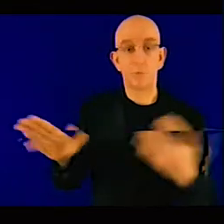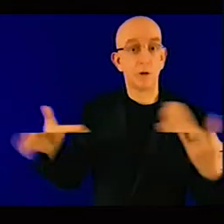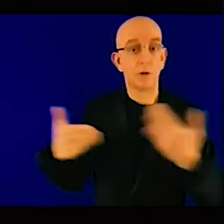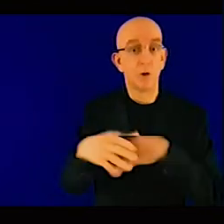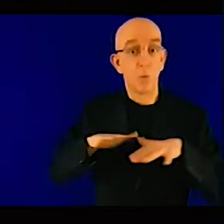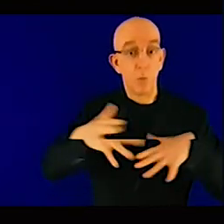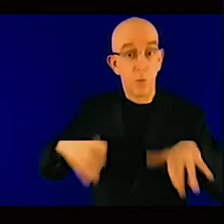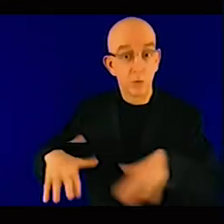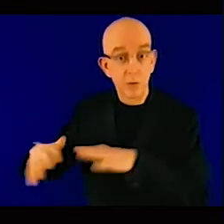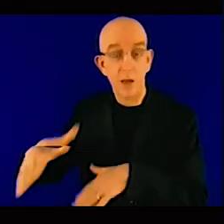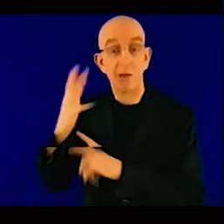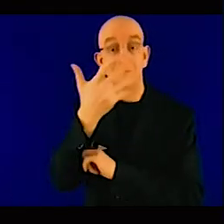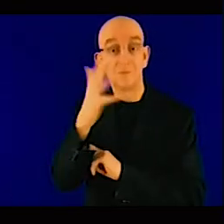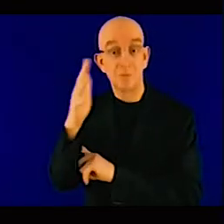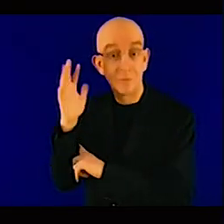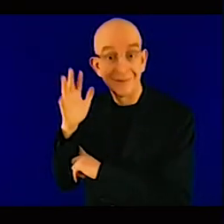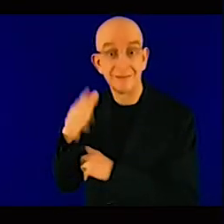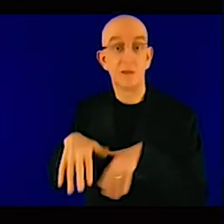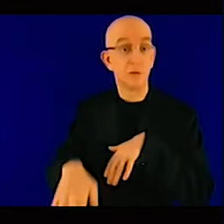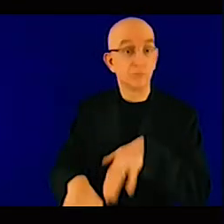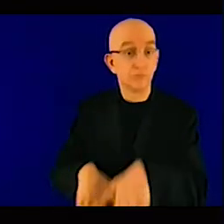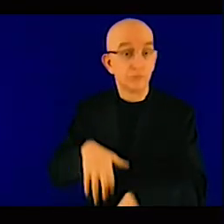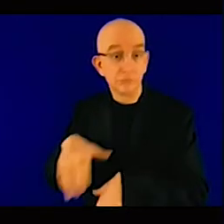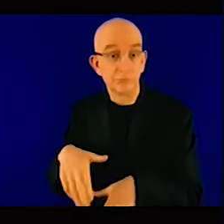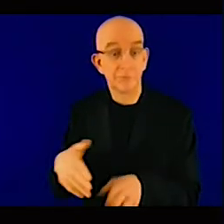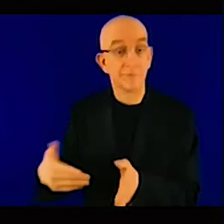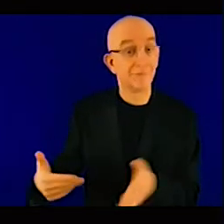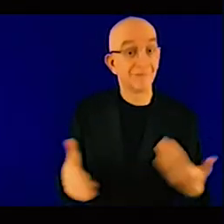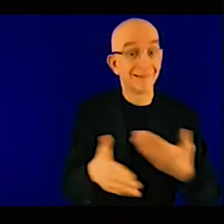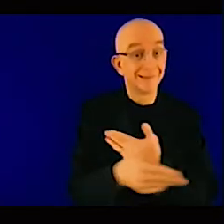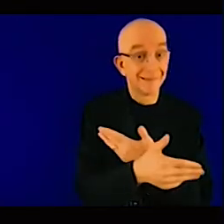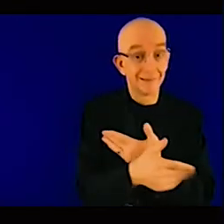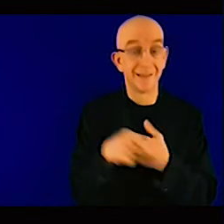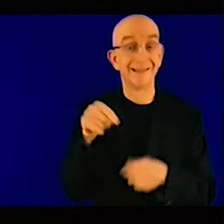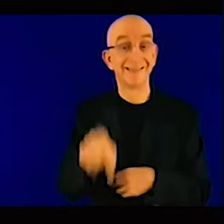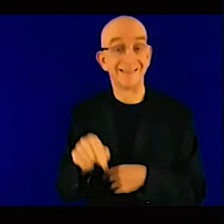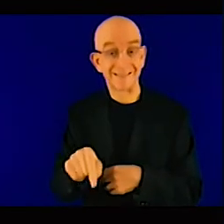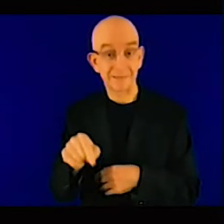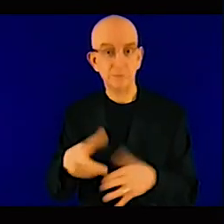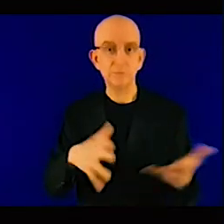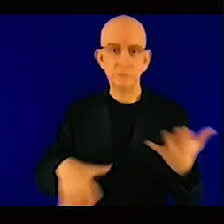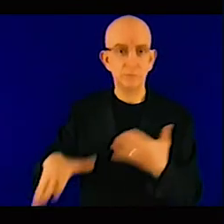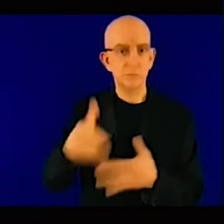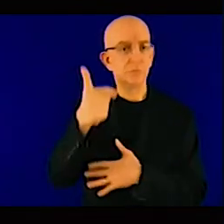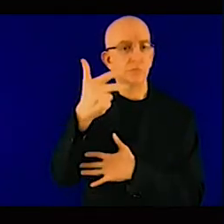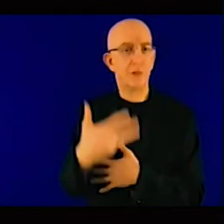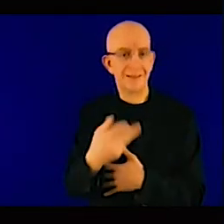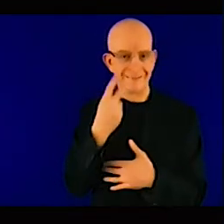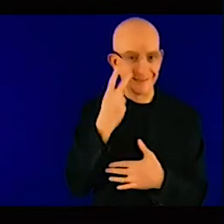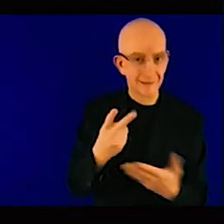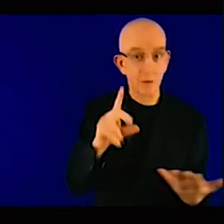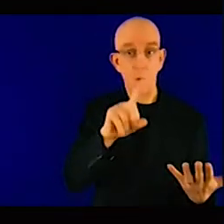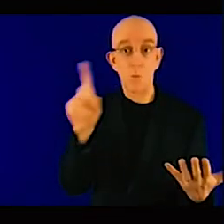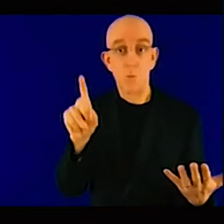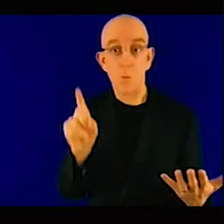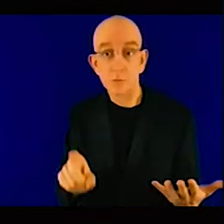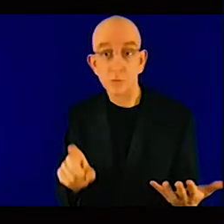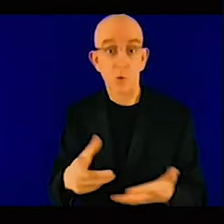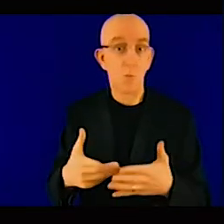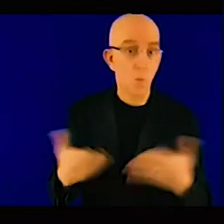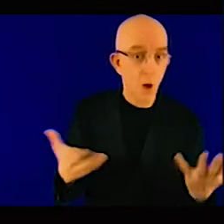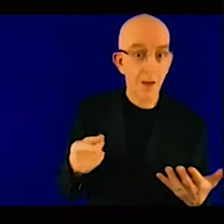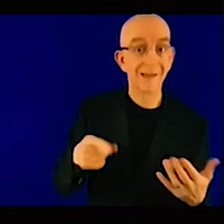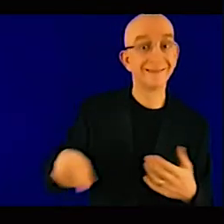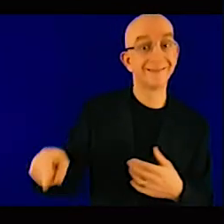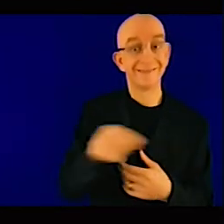Is that the energy sector is not a priority sector for West African countries? Or what's happening? Actually, when